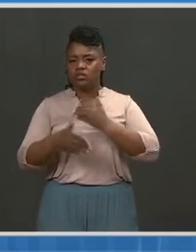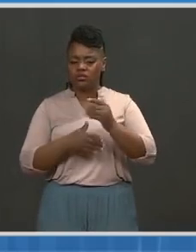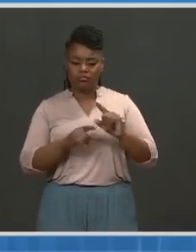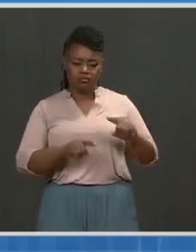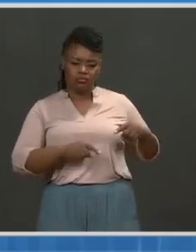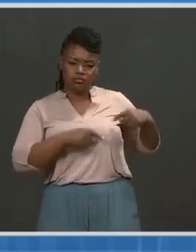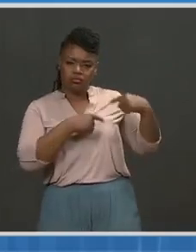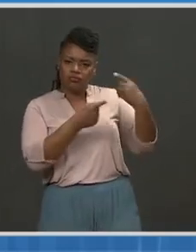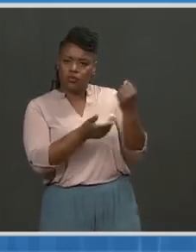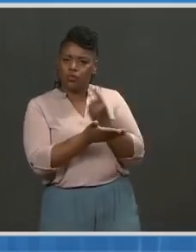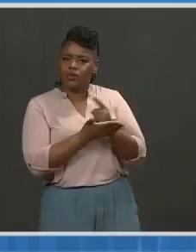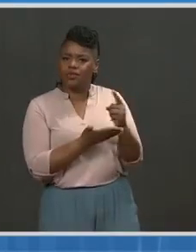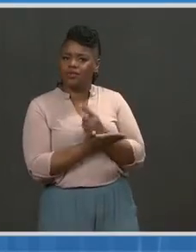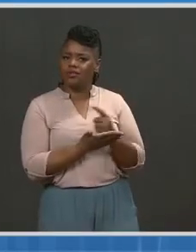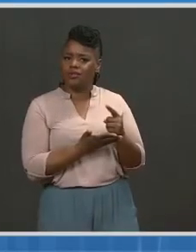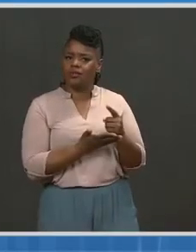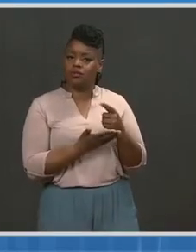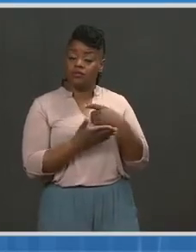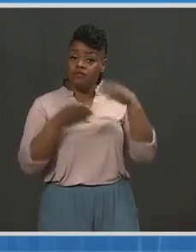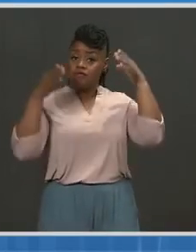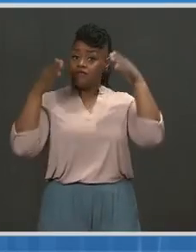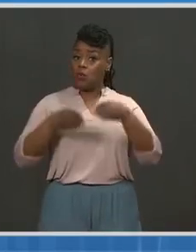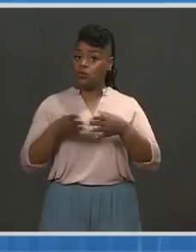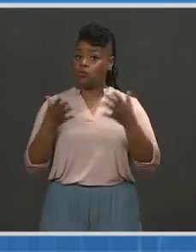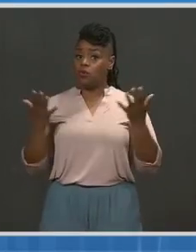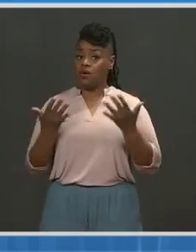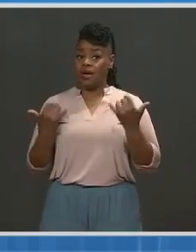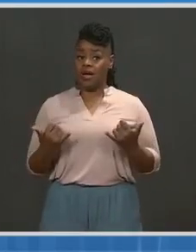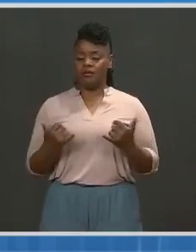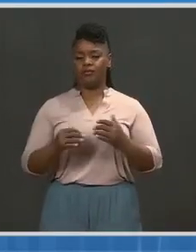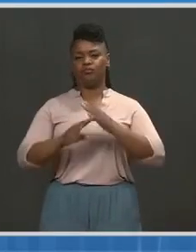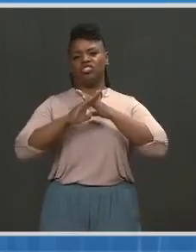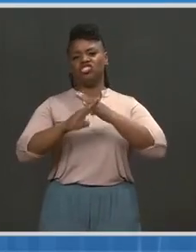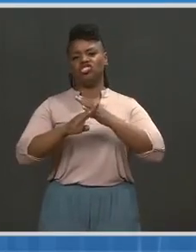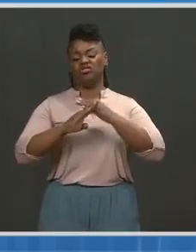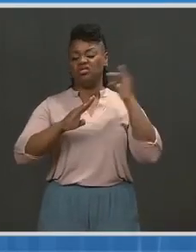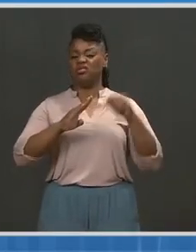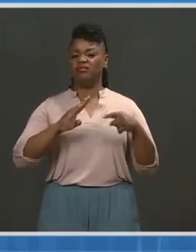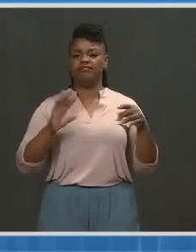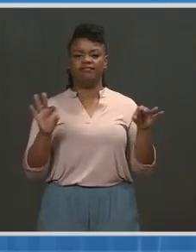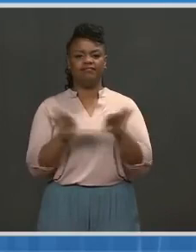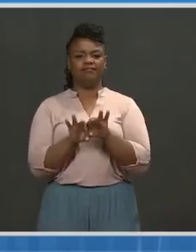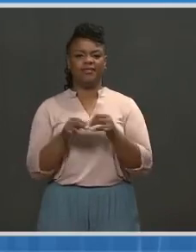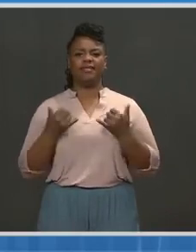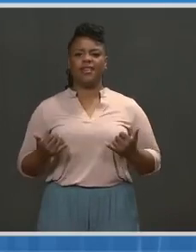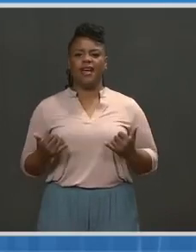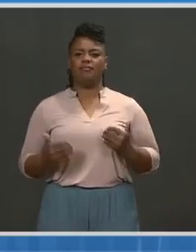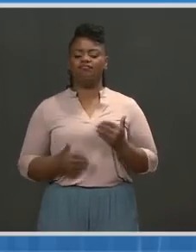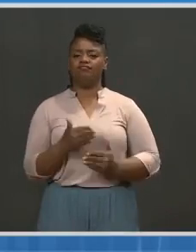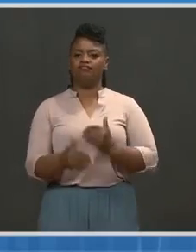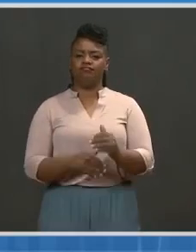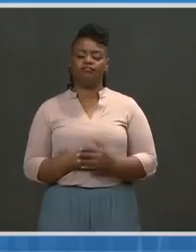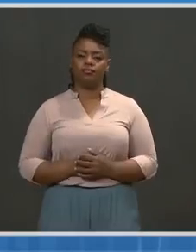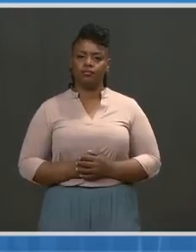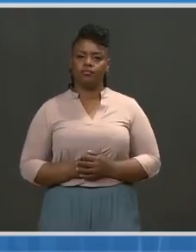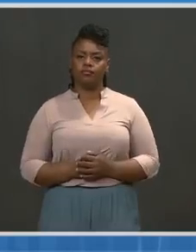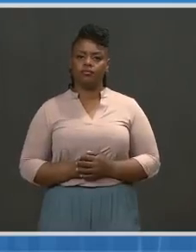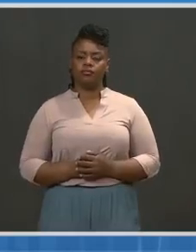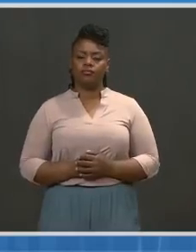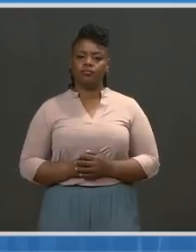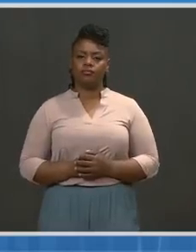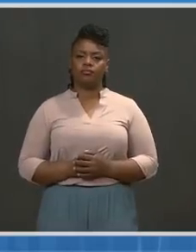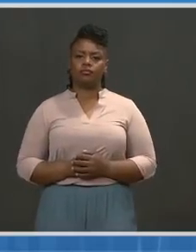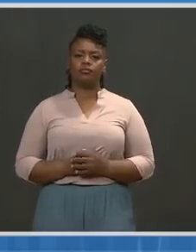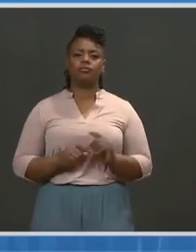weeks, and if we choose to invest in prevention right now, we will ultimately come out of this pandemic faster and with fewer lives